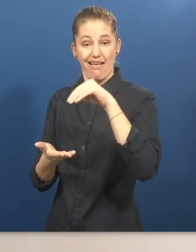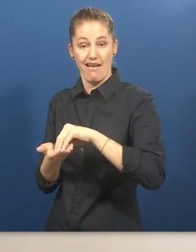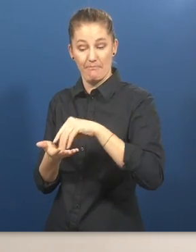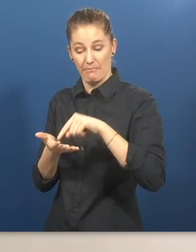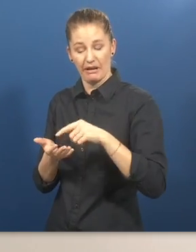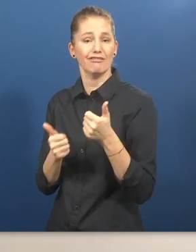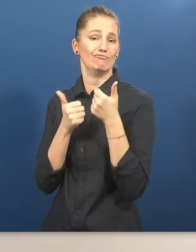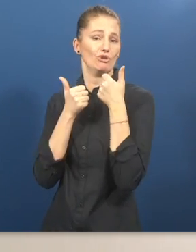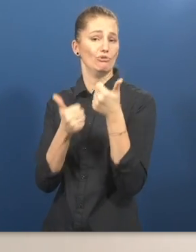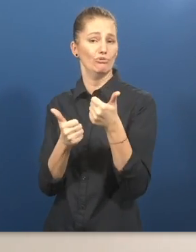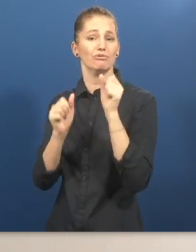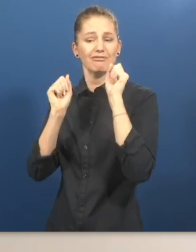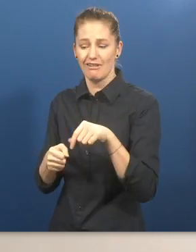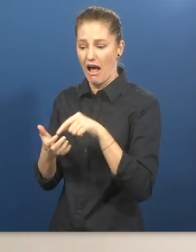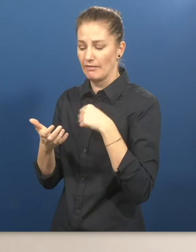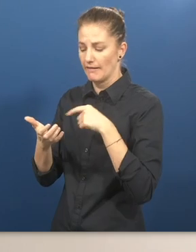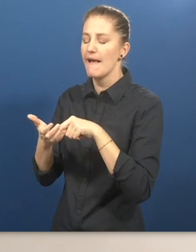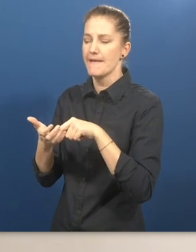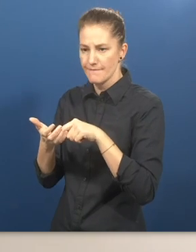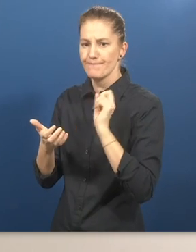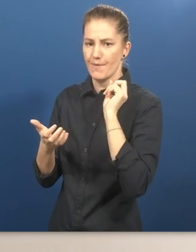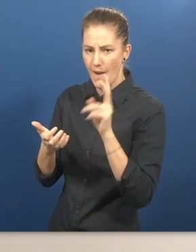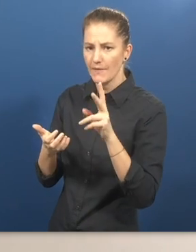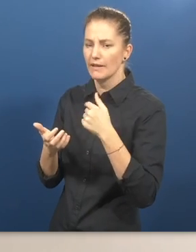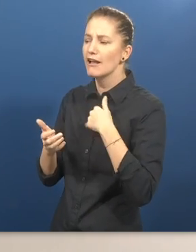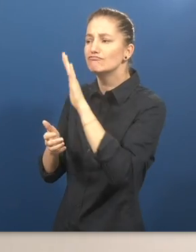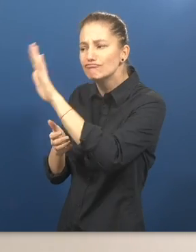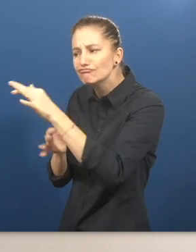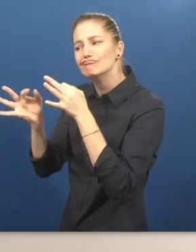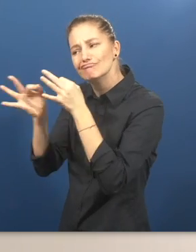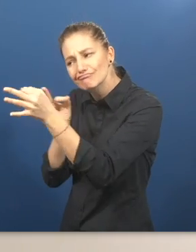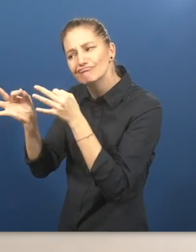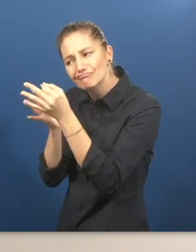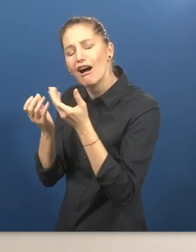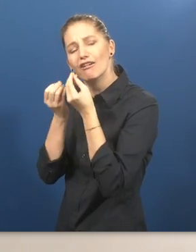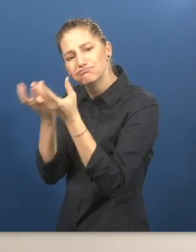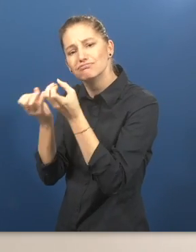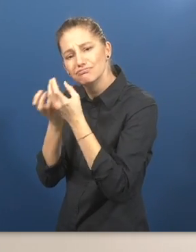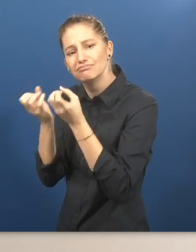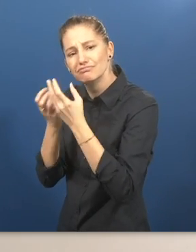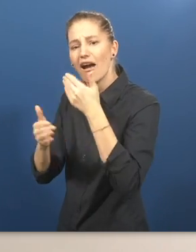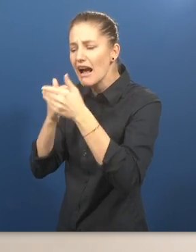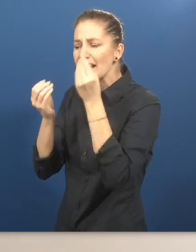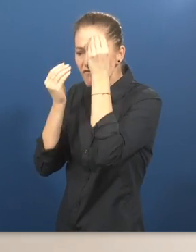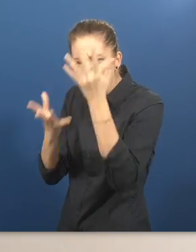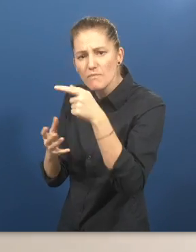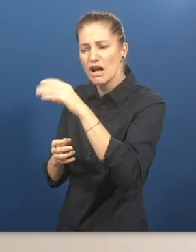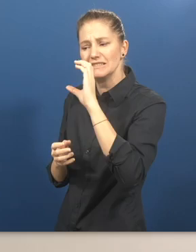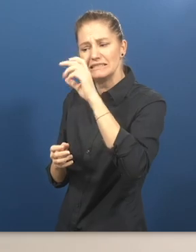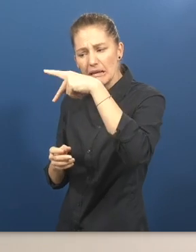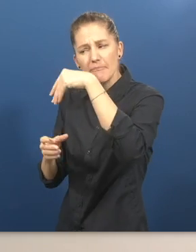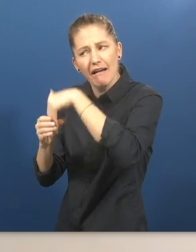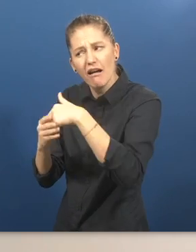is the app very useful to help me to explain to parents essential